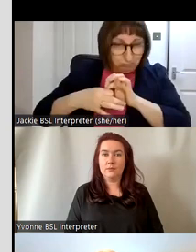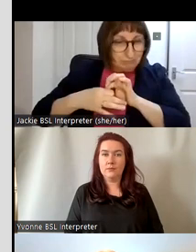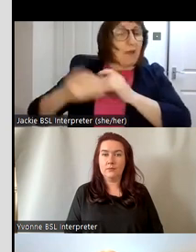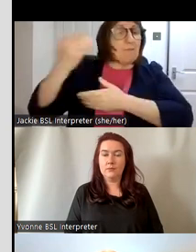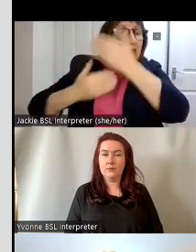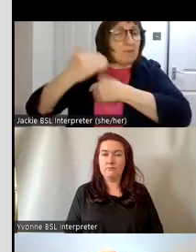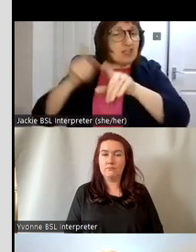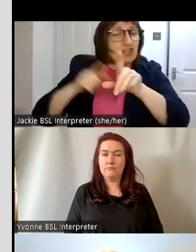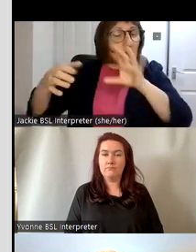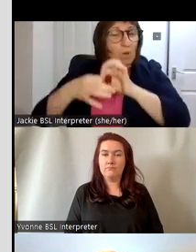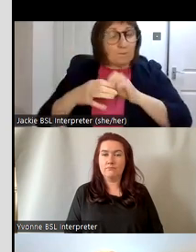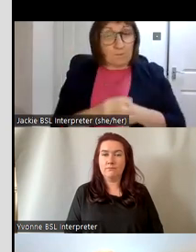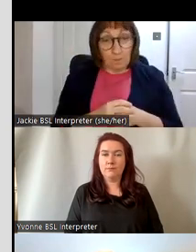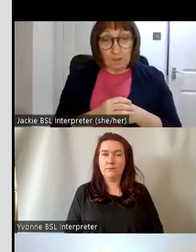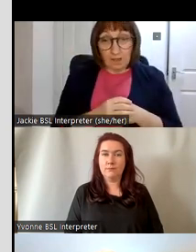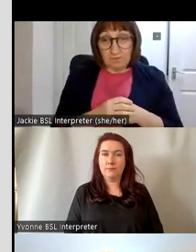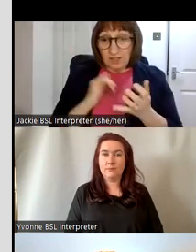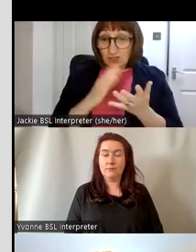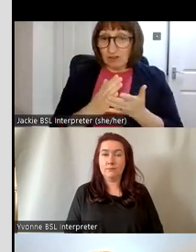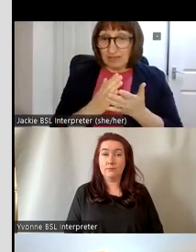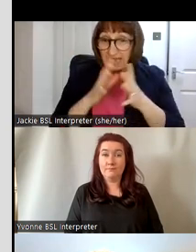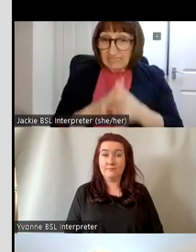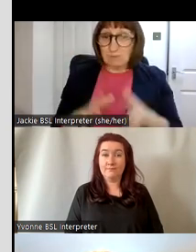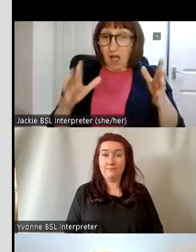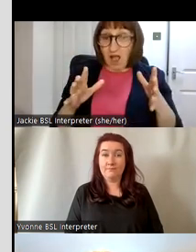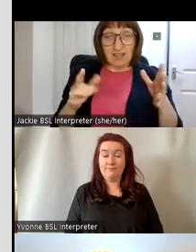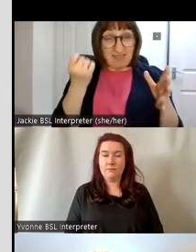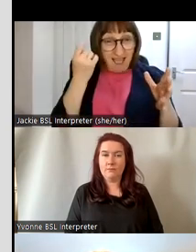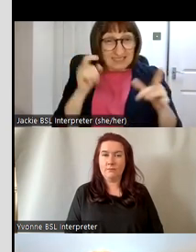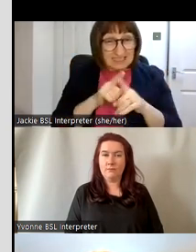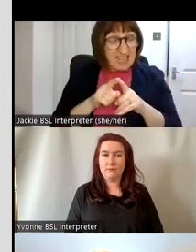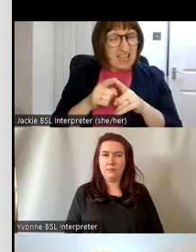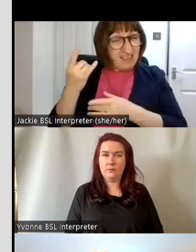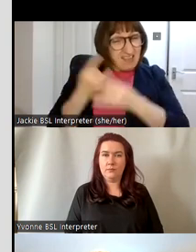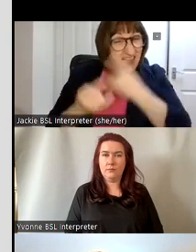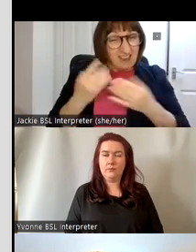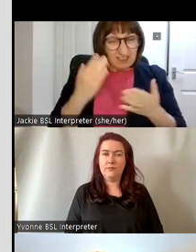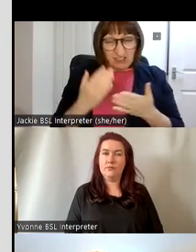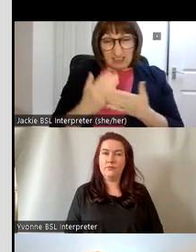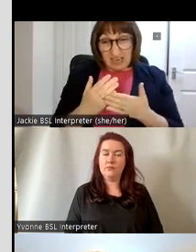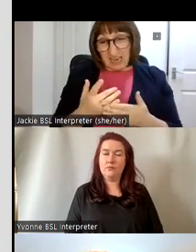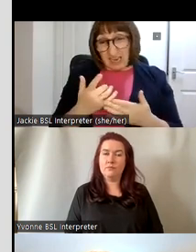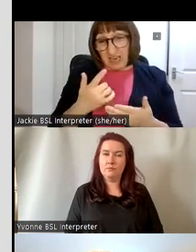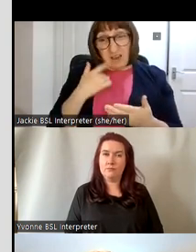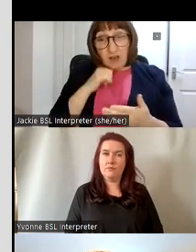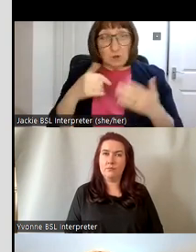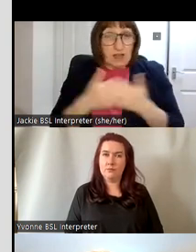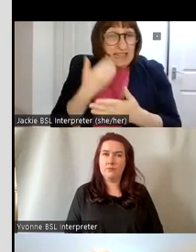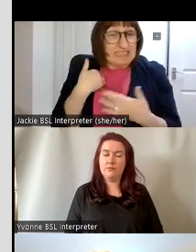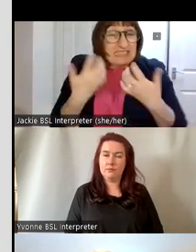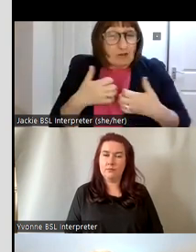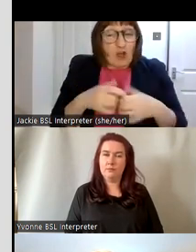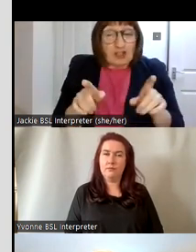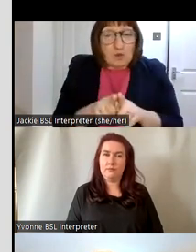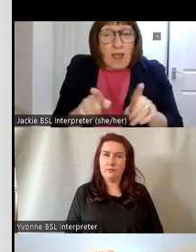moons ago so it's really it's expanding the notion that heritage um can use the latest technology as